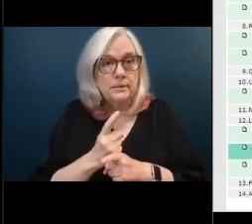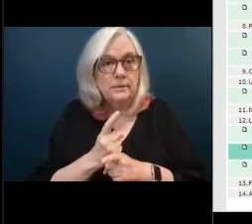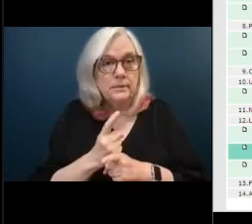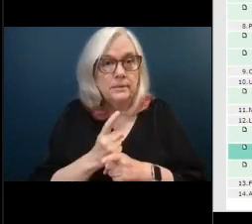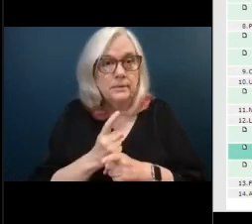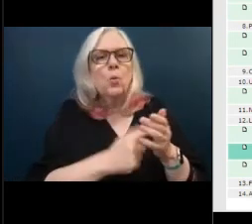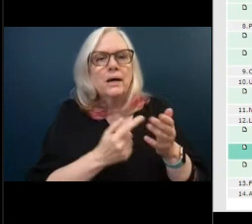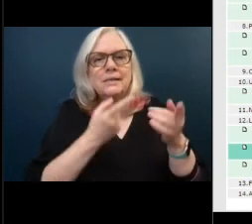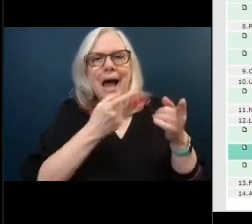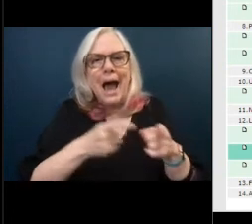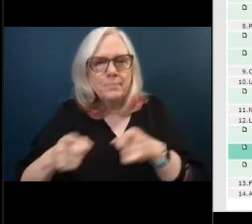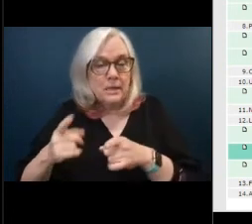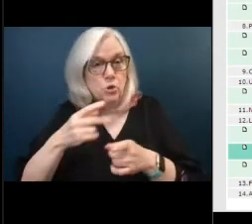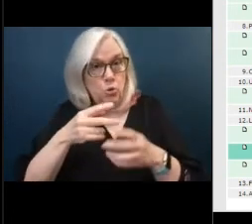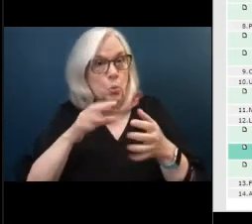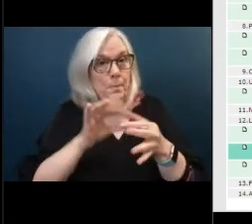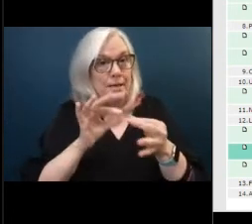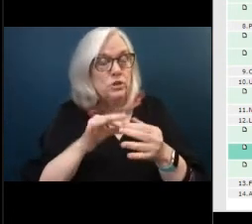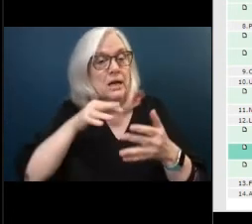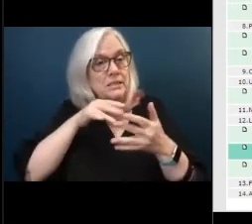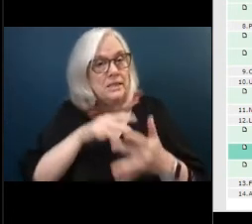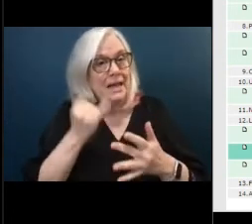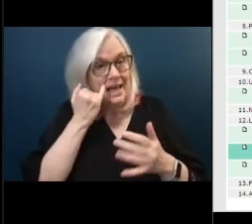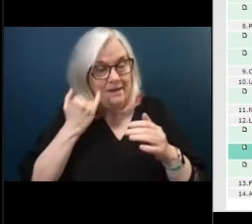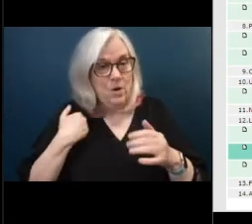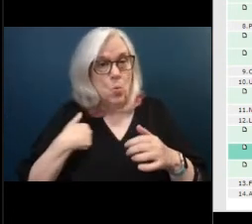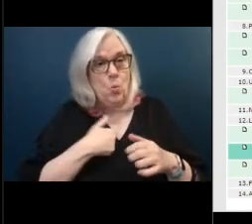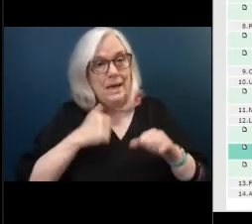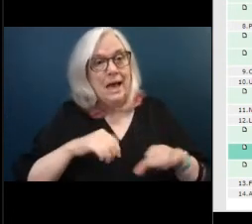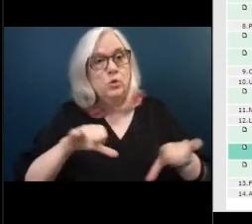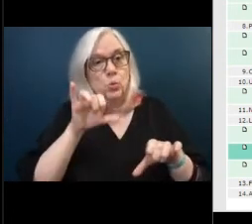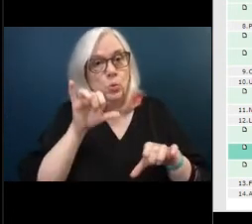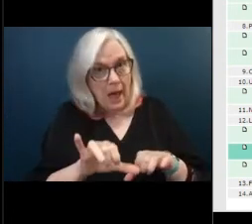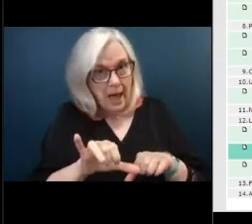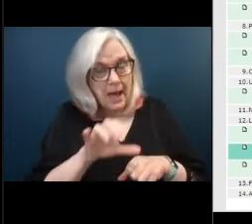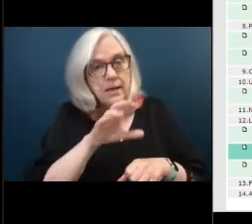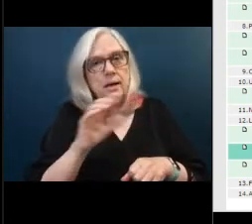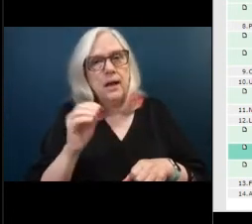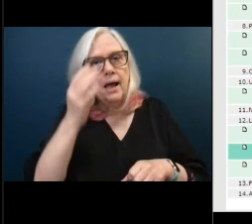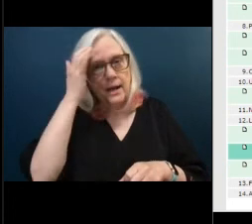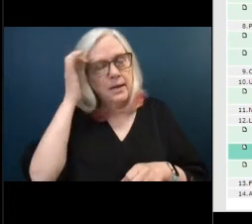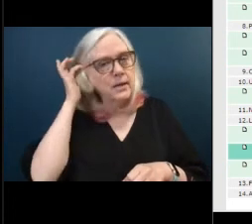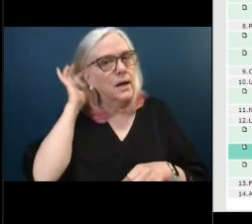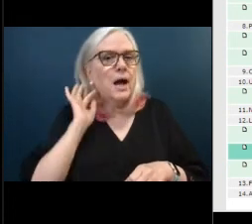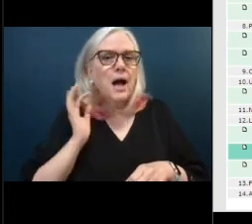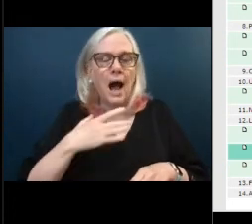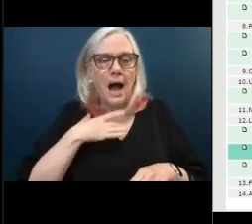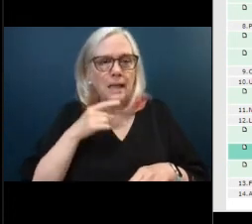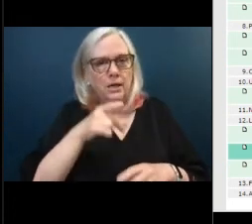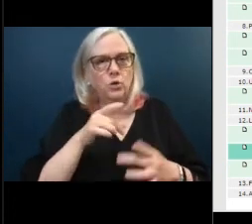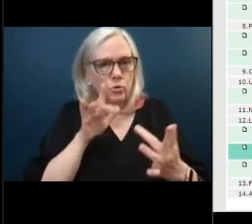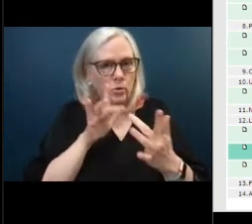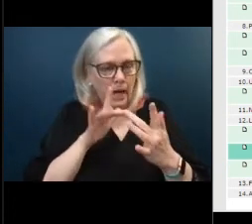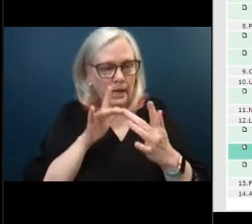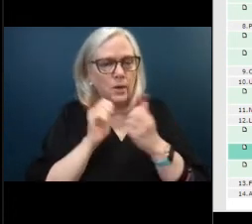you mentioned the study if we can do that um and i'd like to uh get you in contact with mr fishman who's